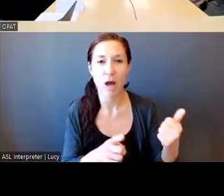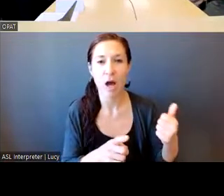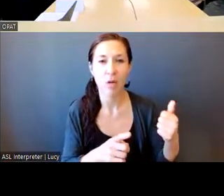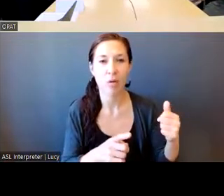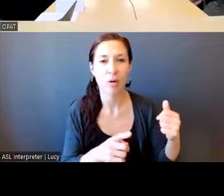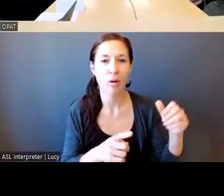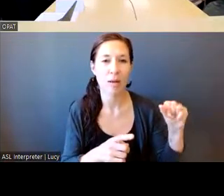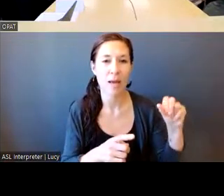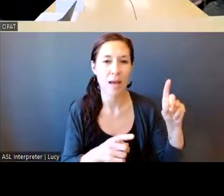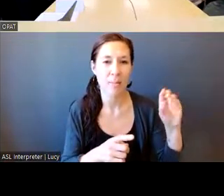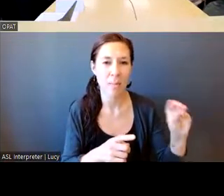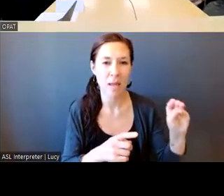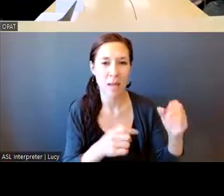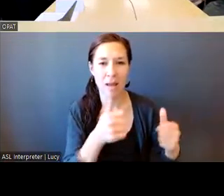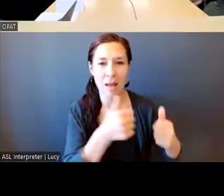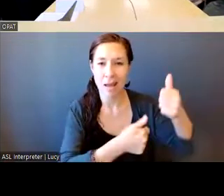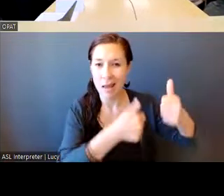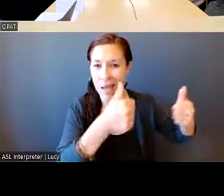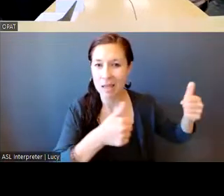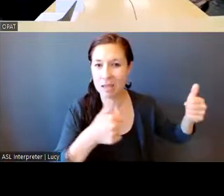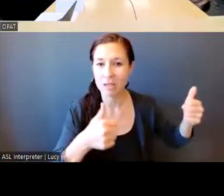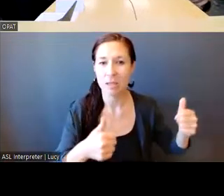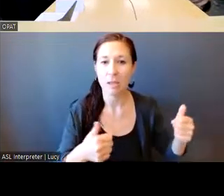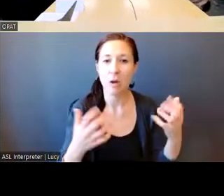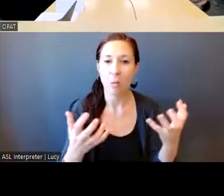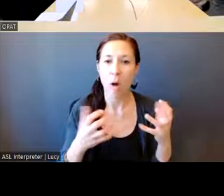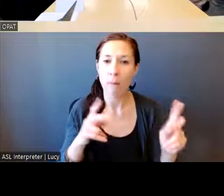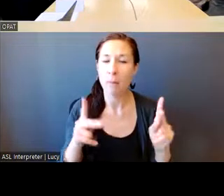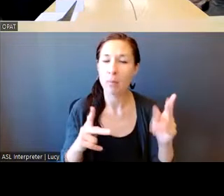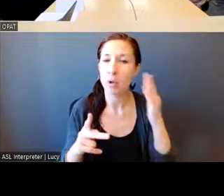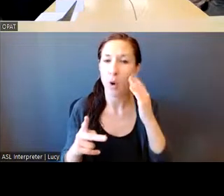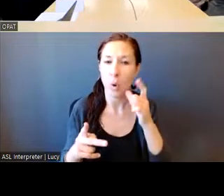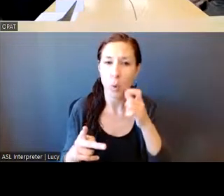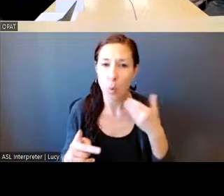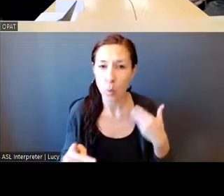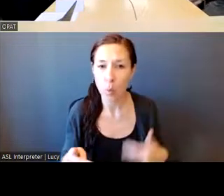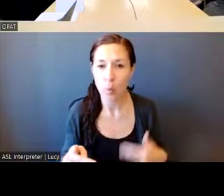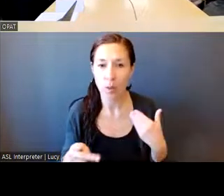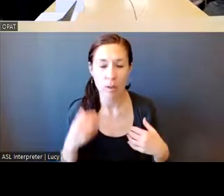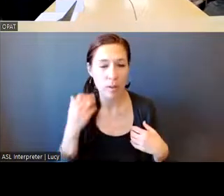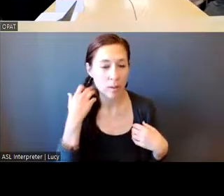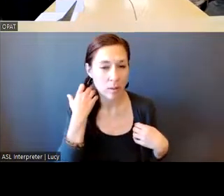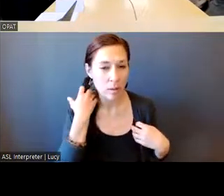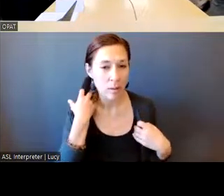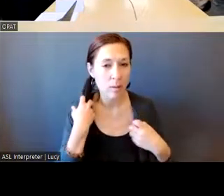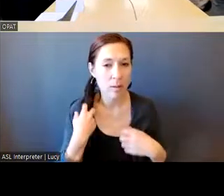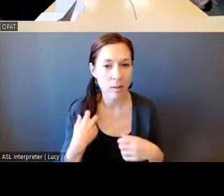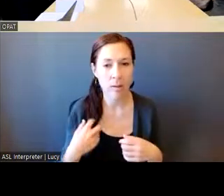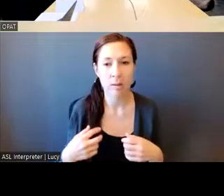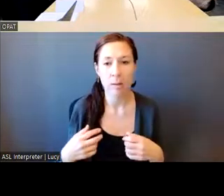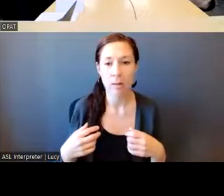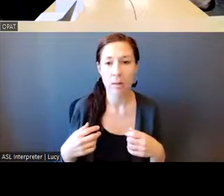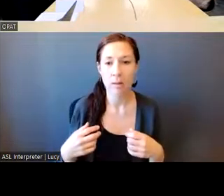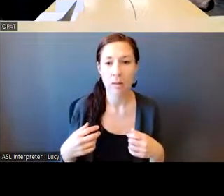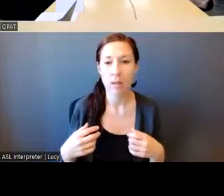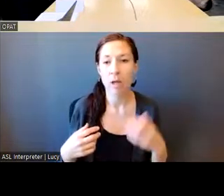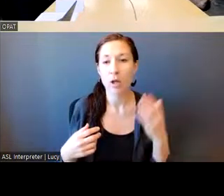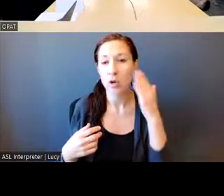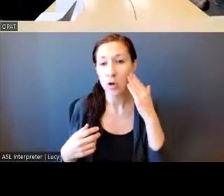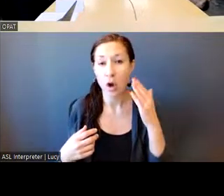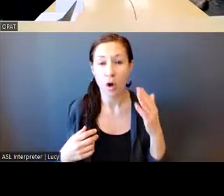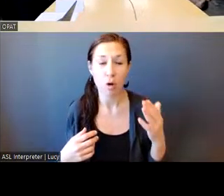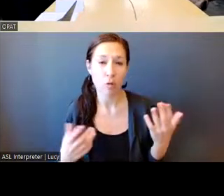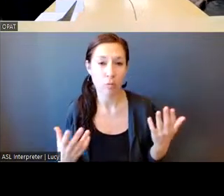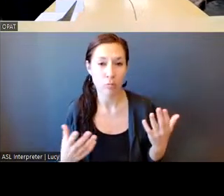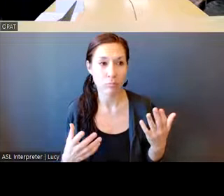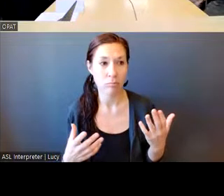is really getting to know who we are. If you know me individually or other people in this office individually, you know where we work at and what we do, but,